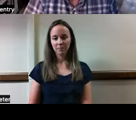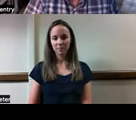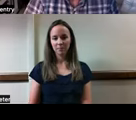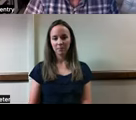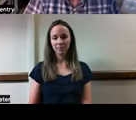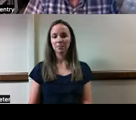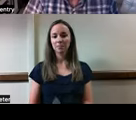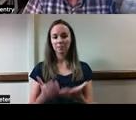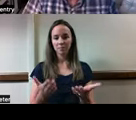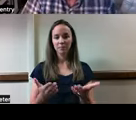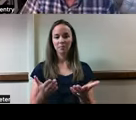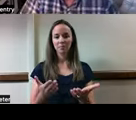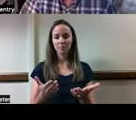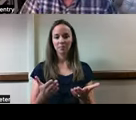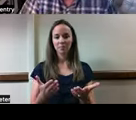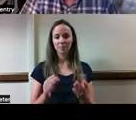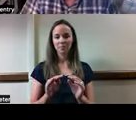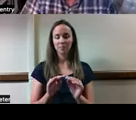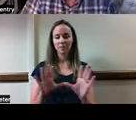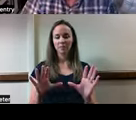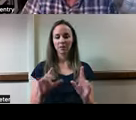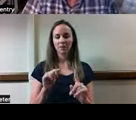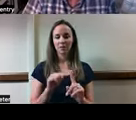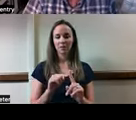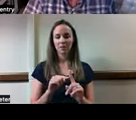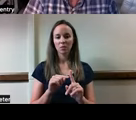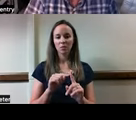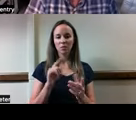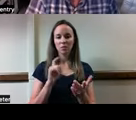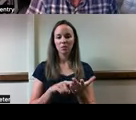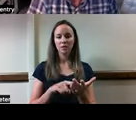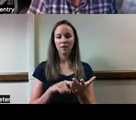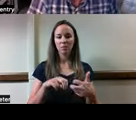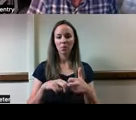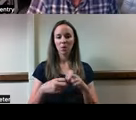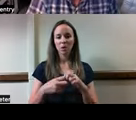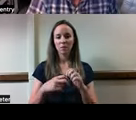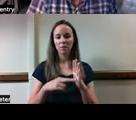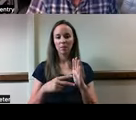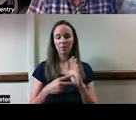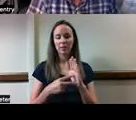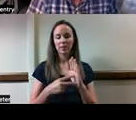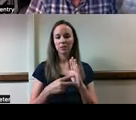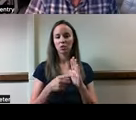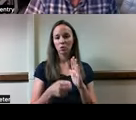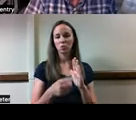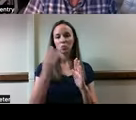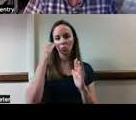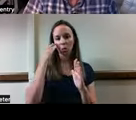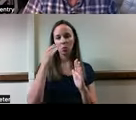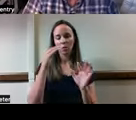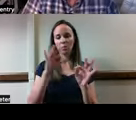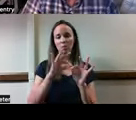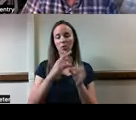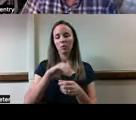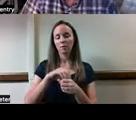Clearly, you are the person who has identified this as a problem, so that makes you a key stakeholder. You have three clients who